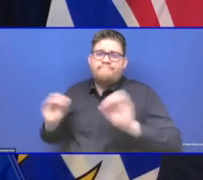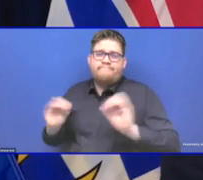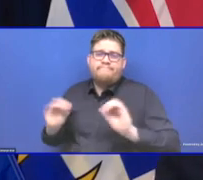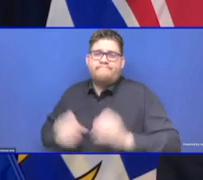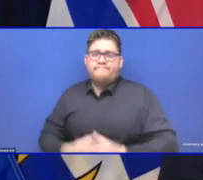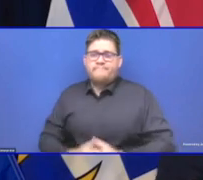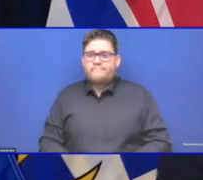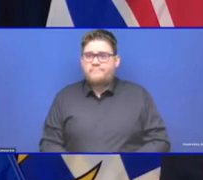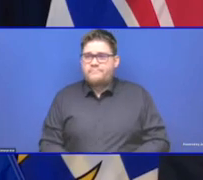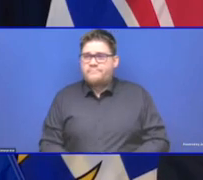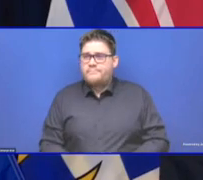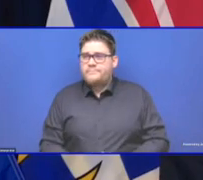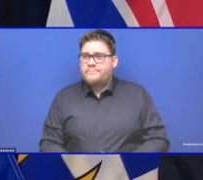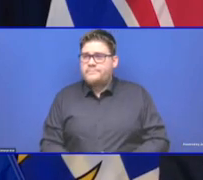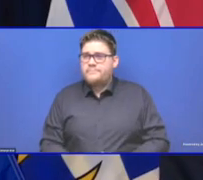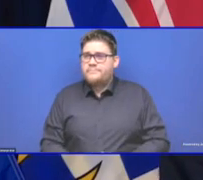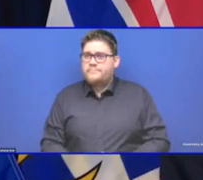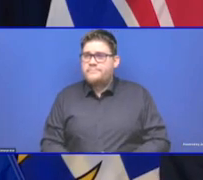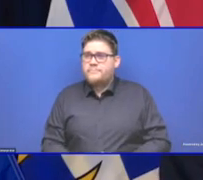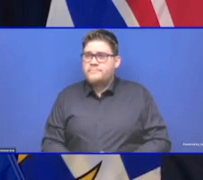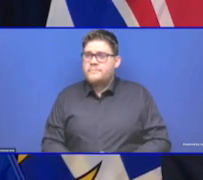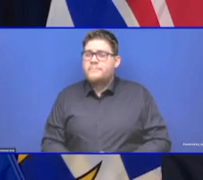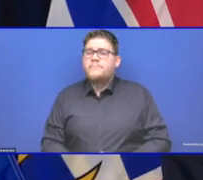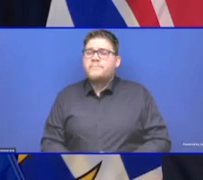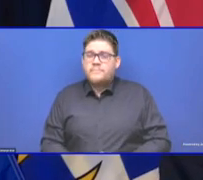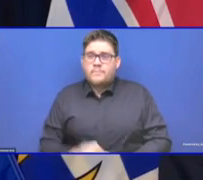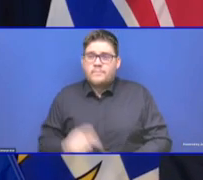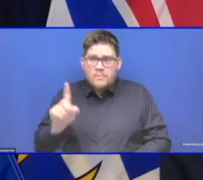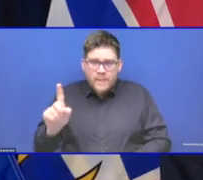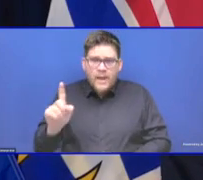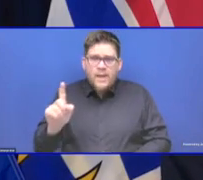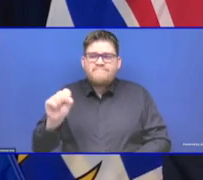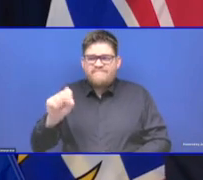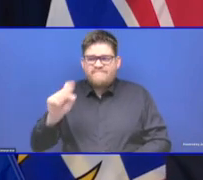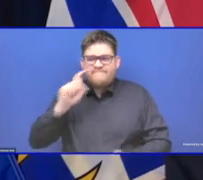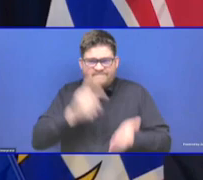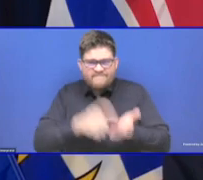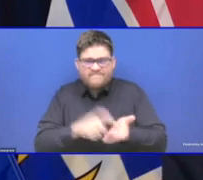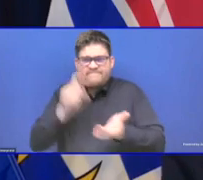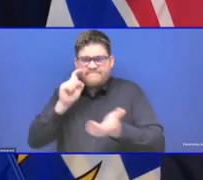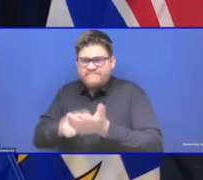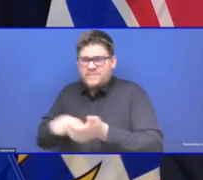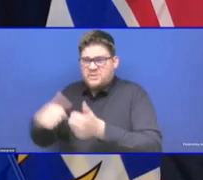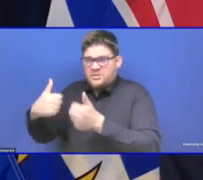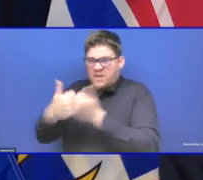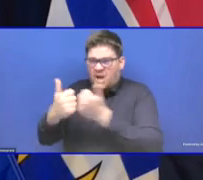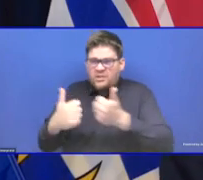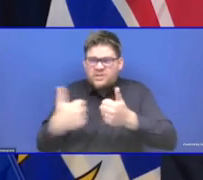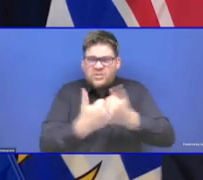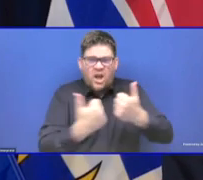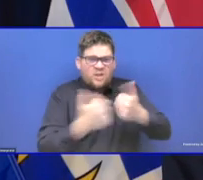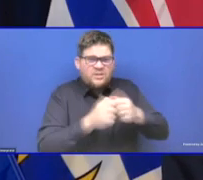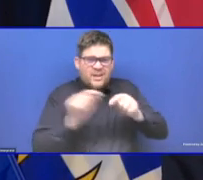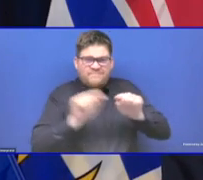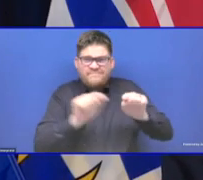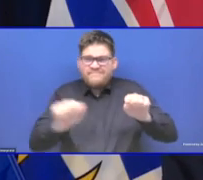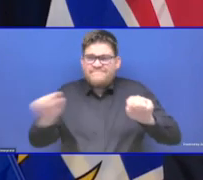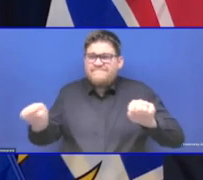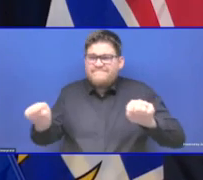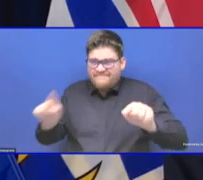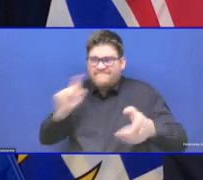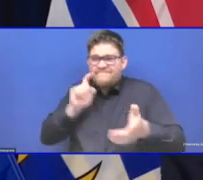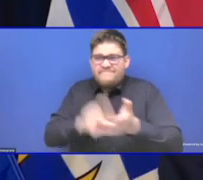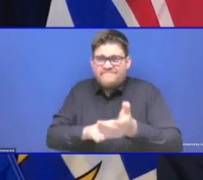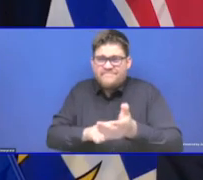in spite of that, in spite of those challenges, we're performing the thousands of surgeries, both urgent and non-urgent scheduled surgeries,